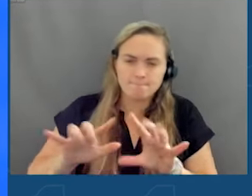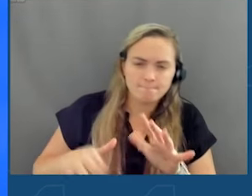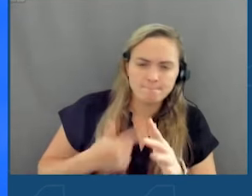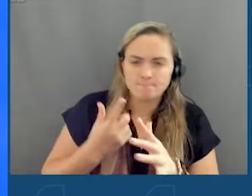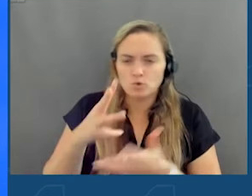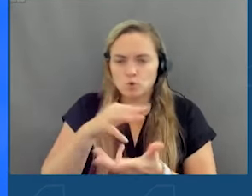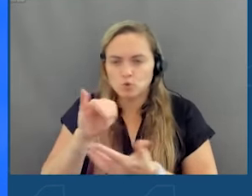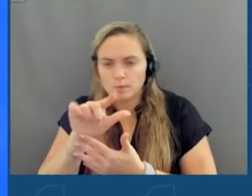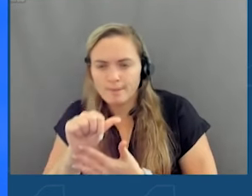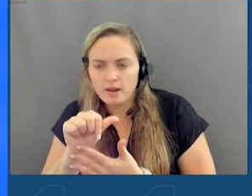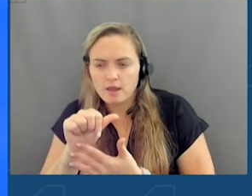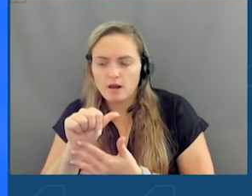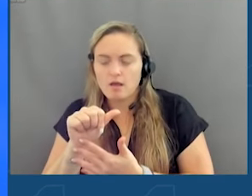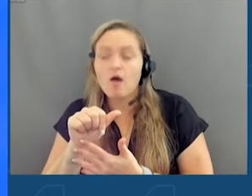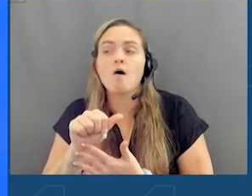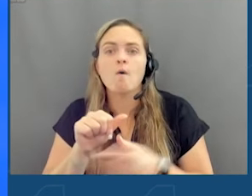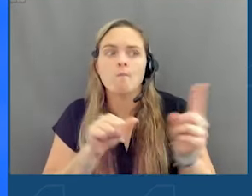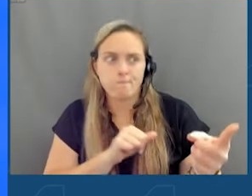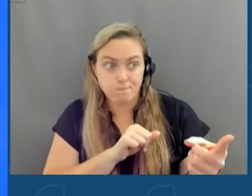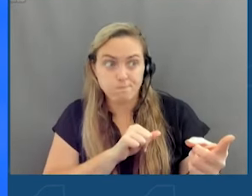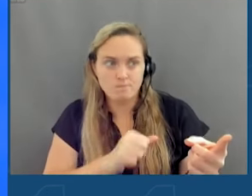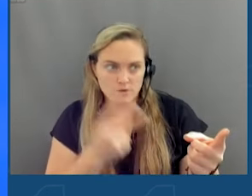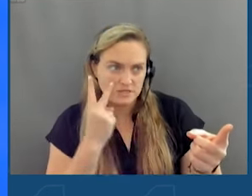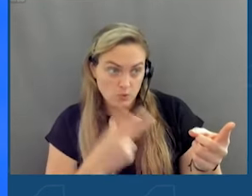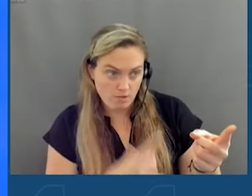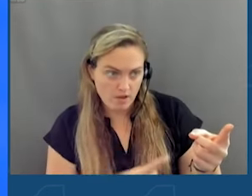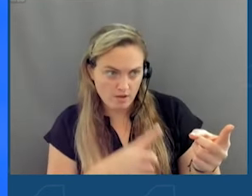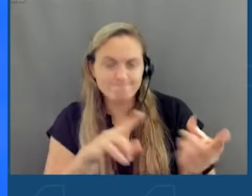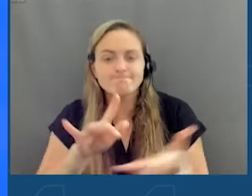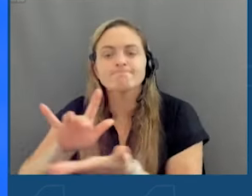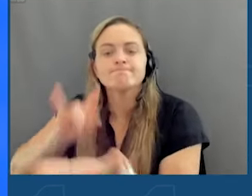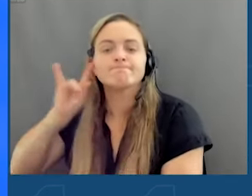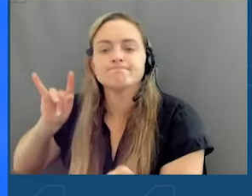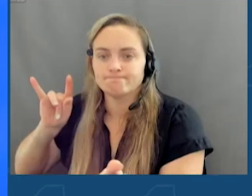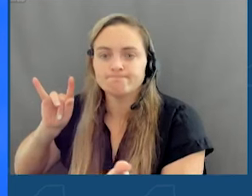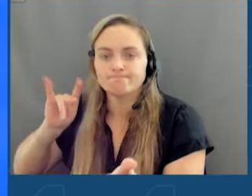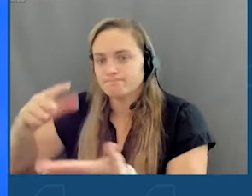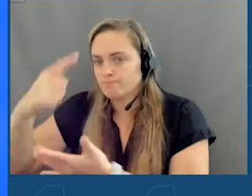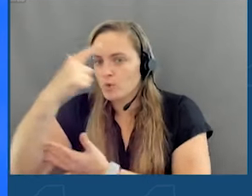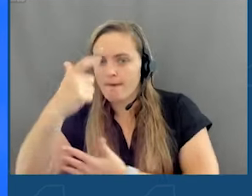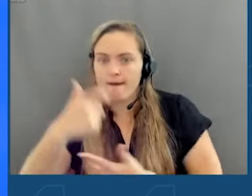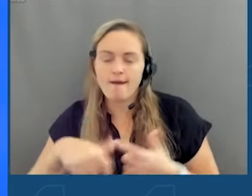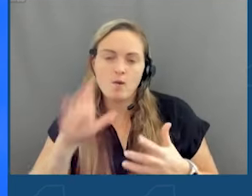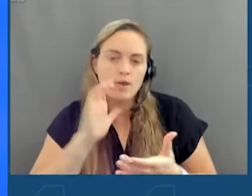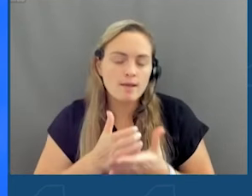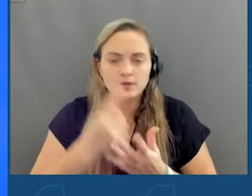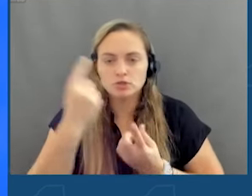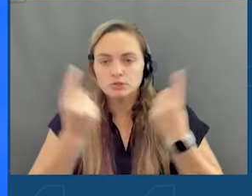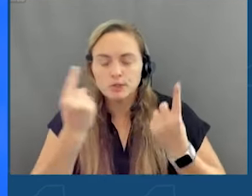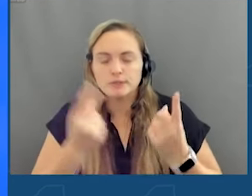have created to continue bombarding you and penetrating your mind with images and thoughts.